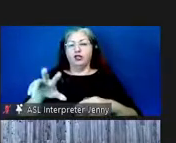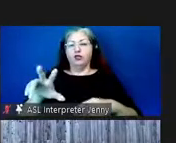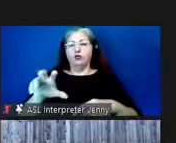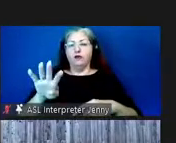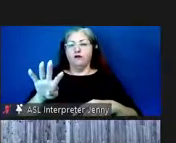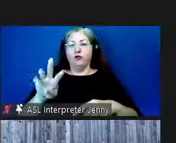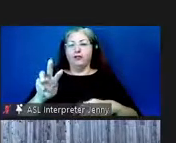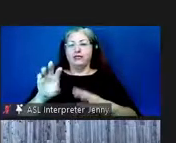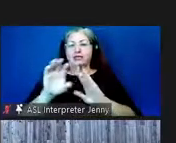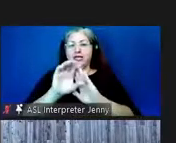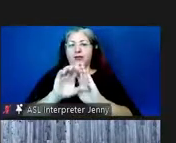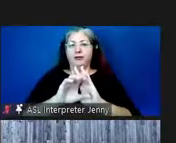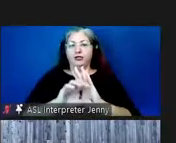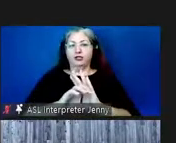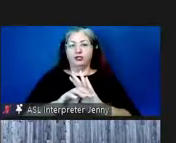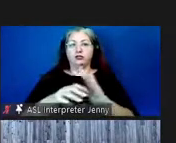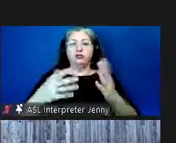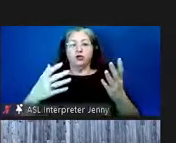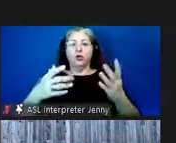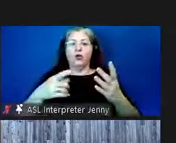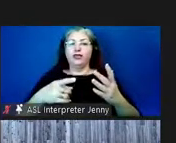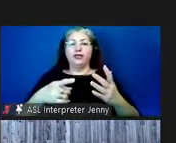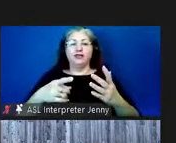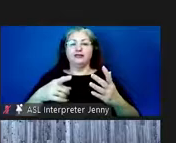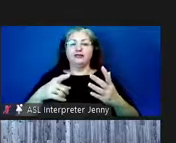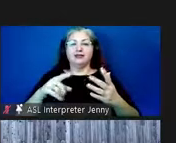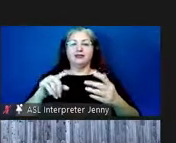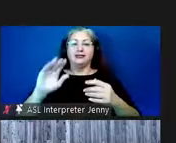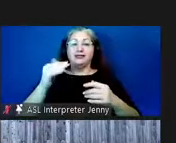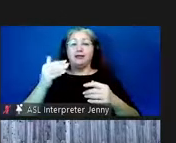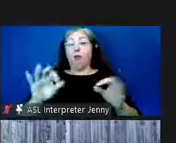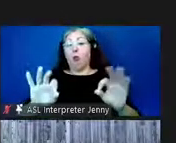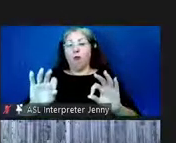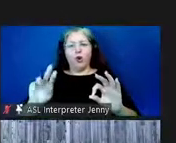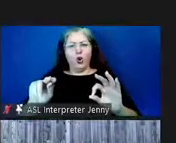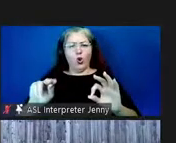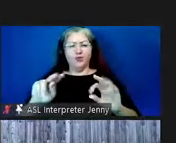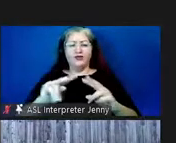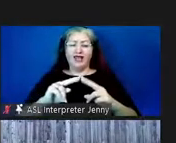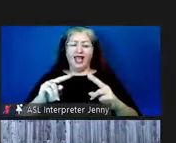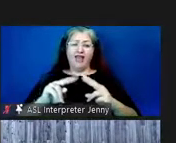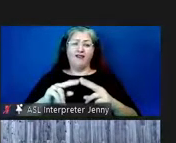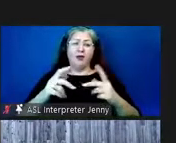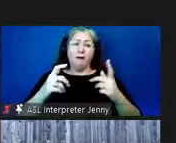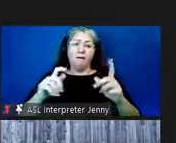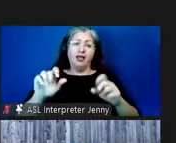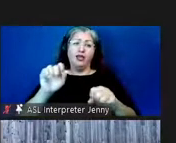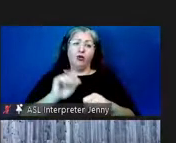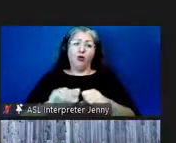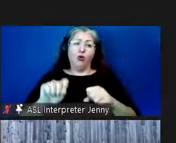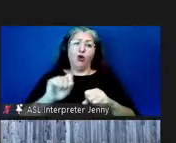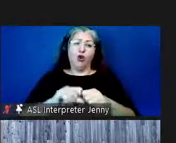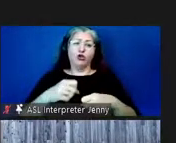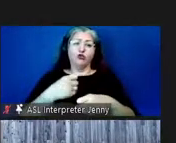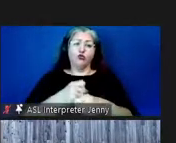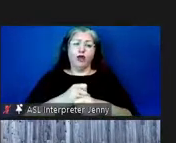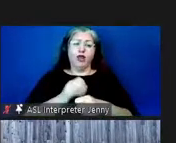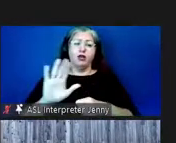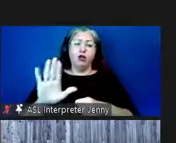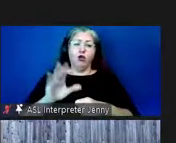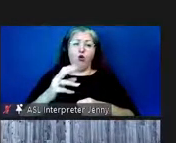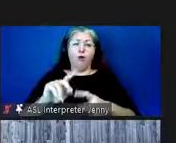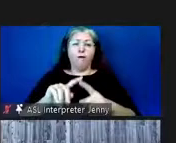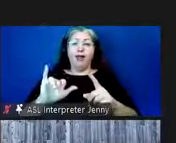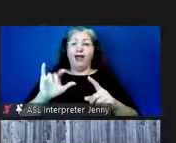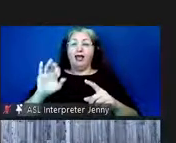images and so it's it's a non-trivial task it's a very significant effort to create your own visual ai but as